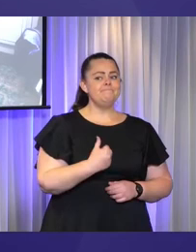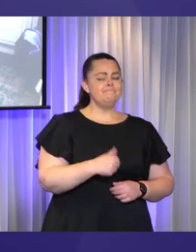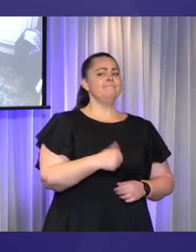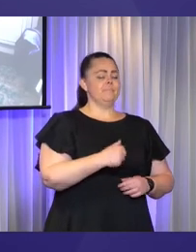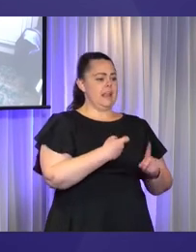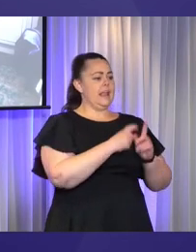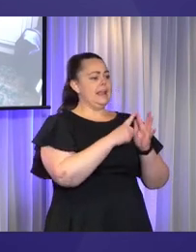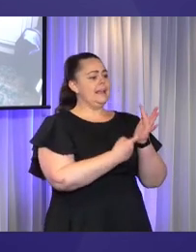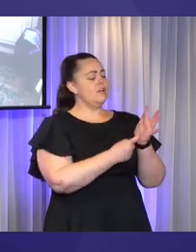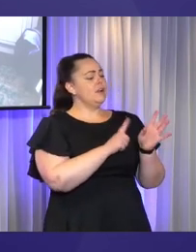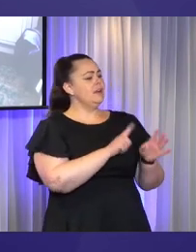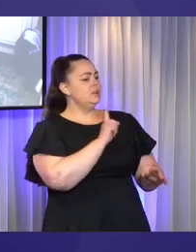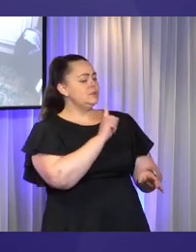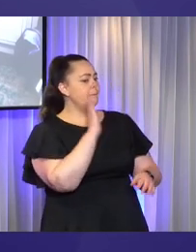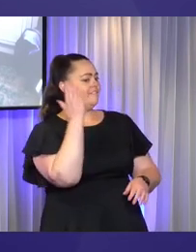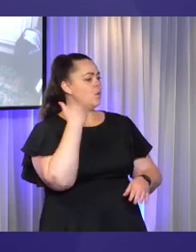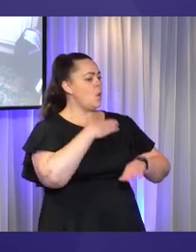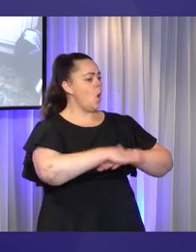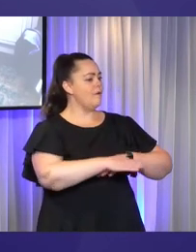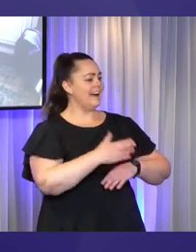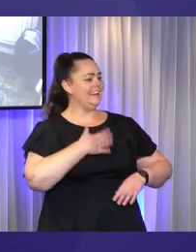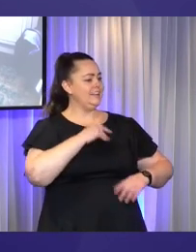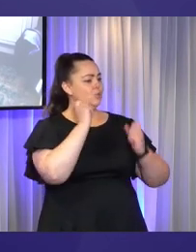understanding the foundation before you build a house.